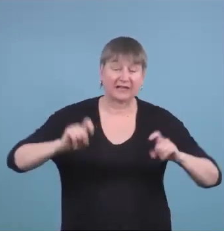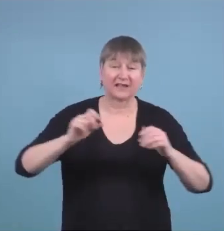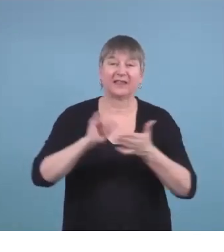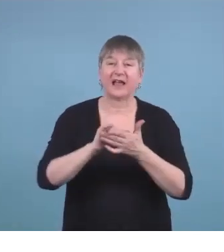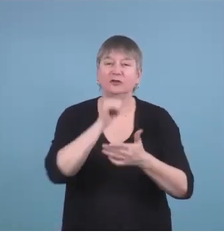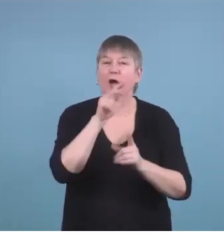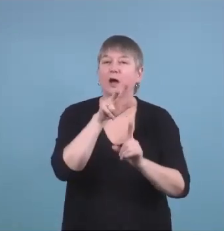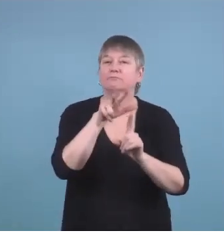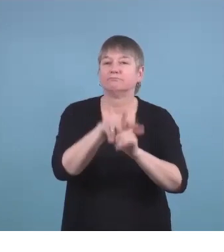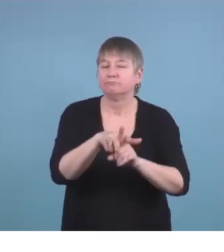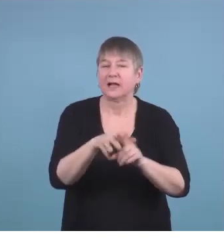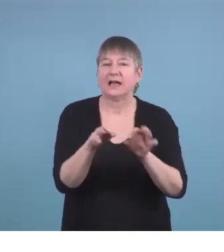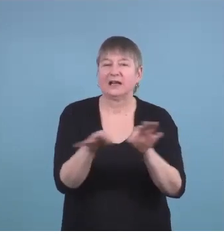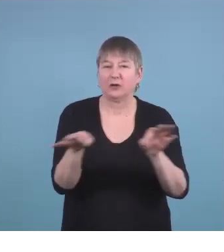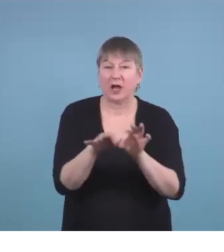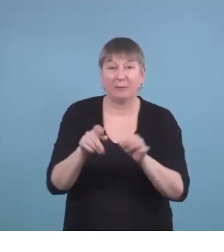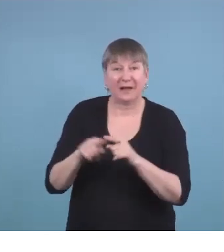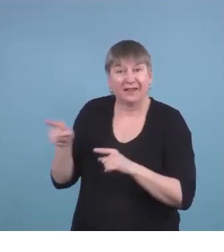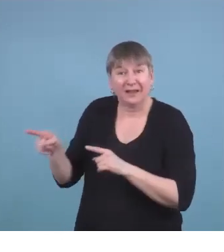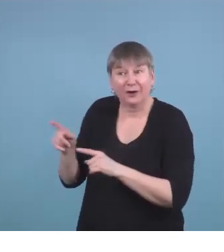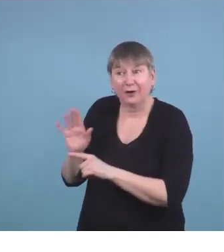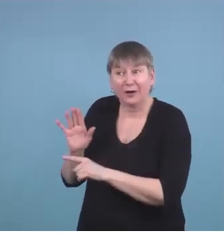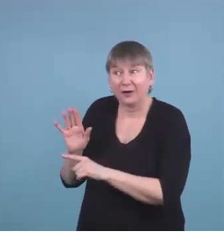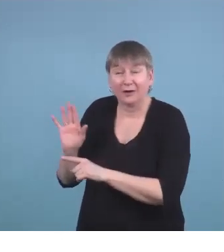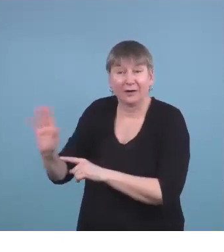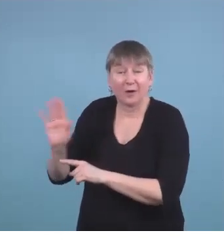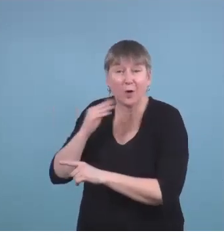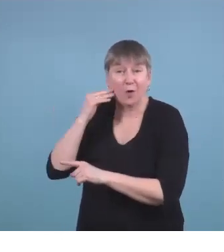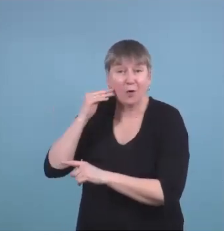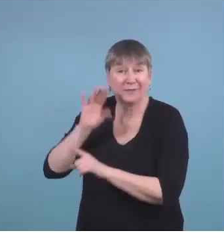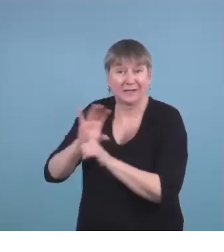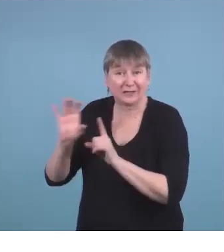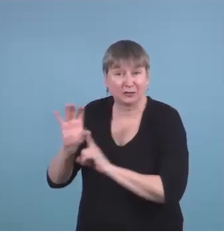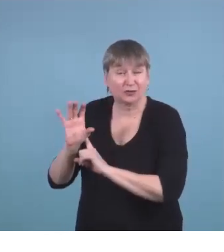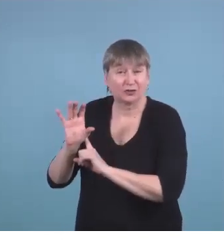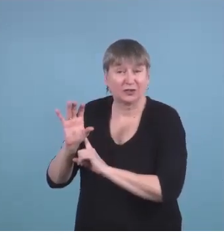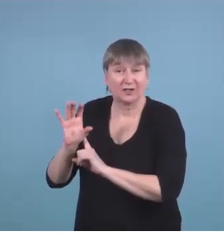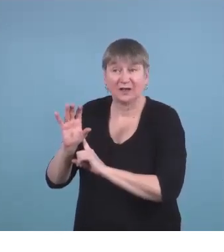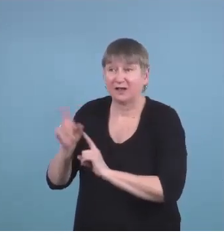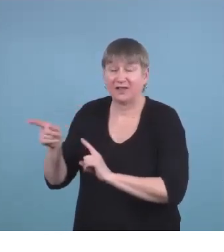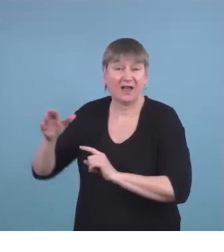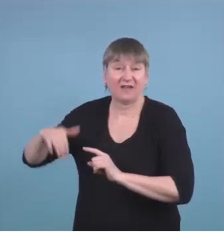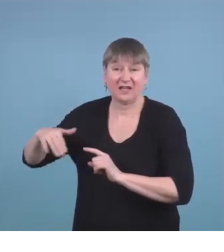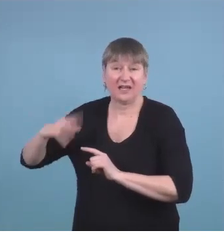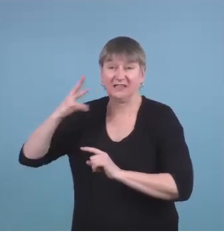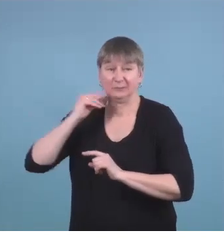student is from another cultural background where they haven't experienced our